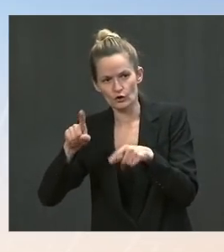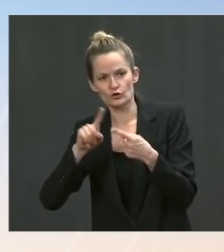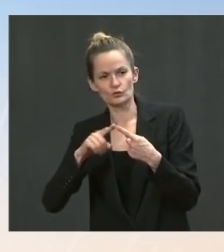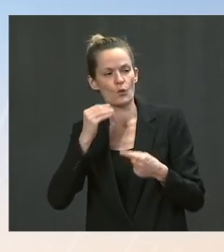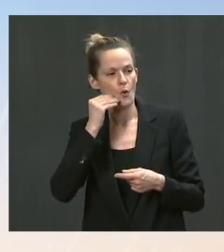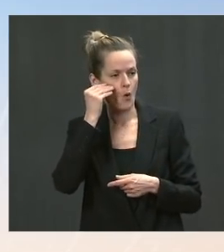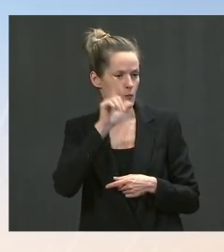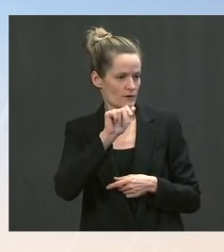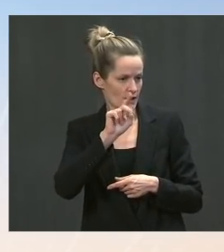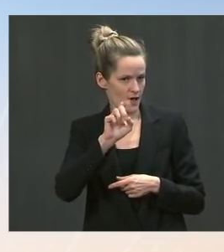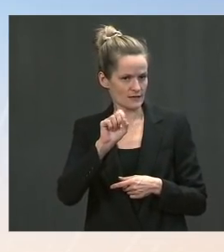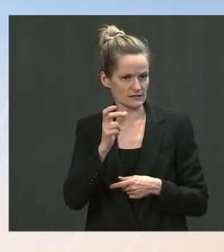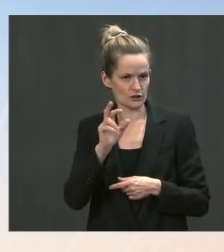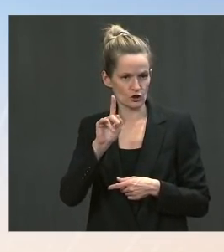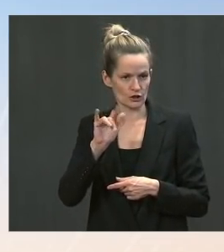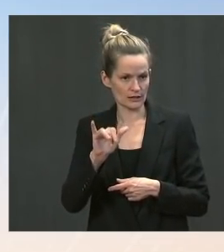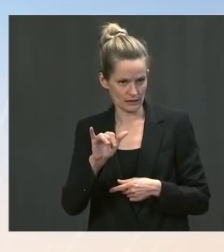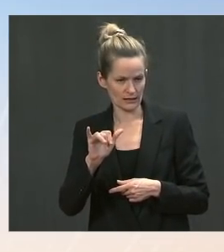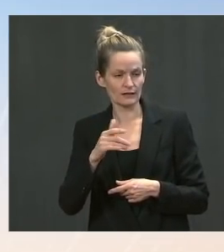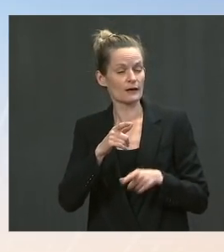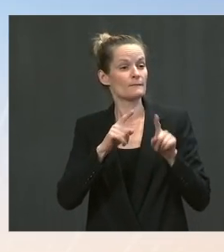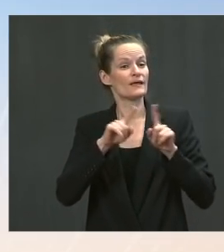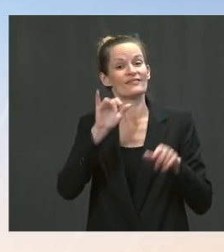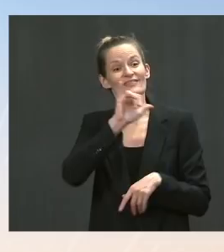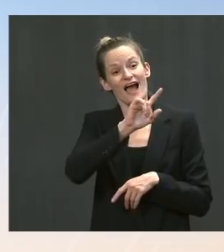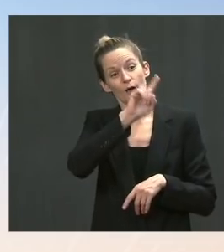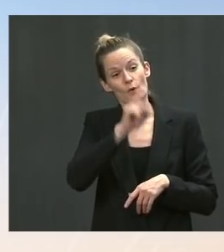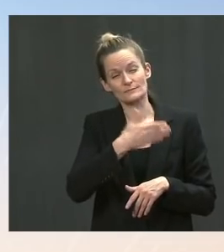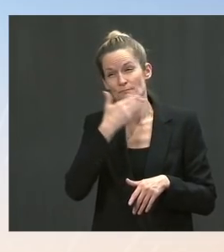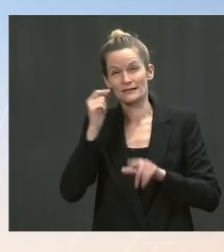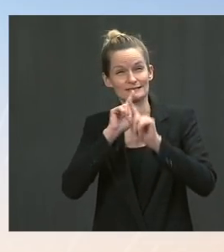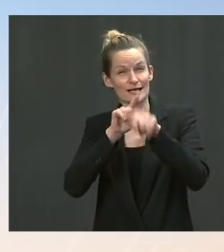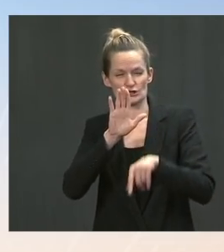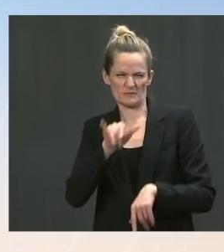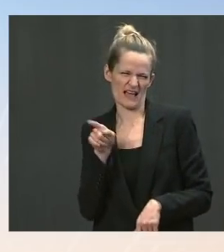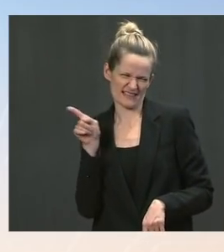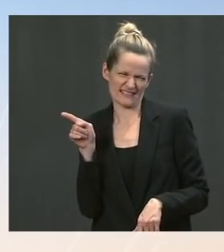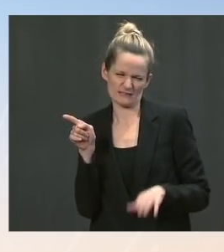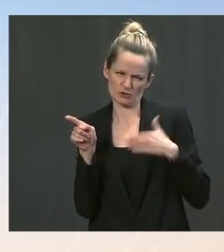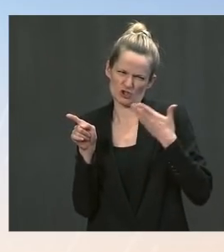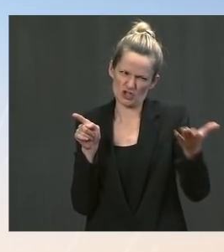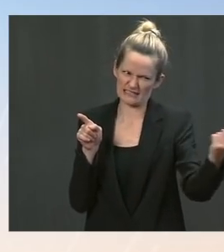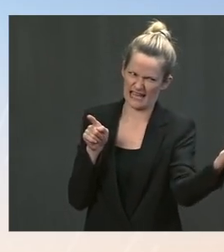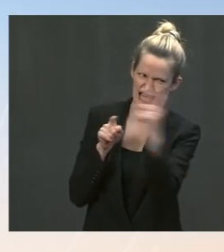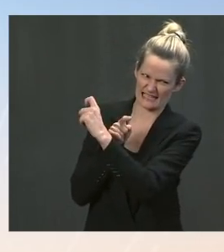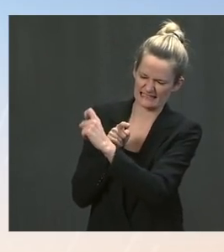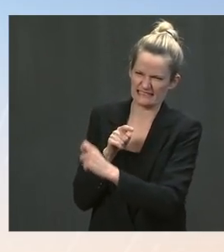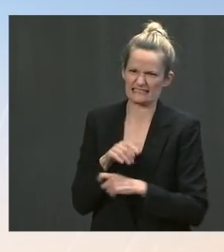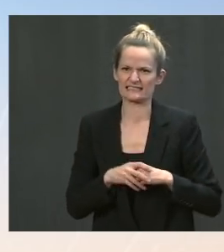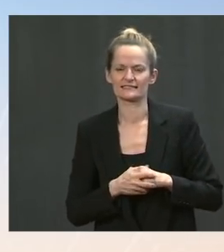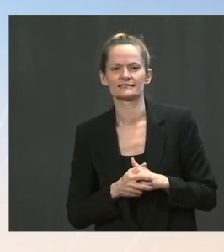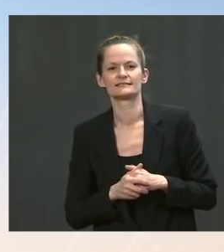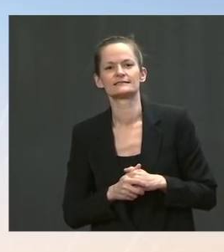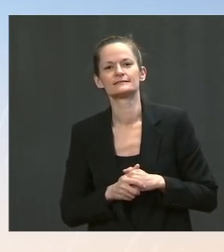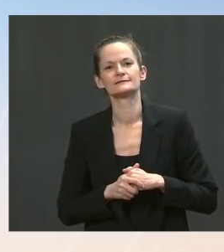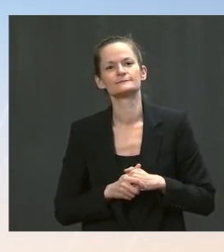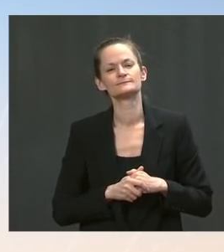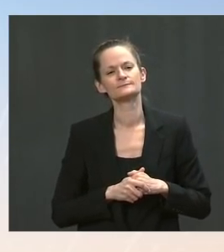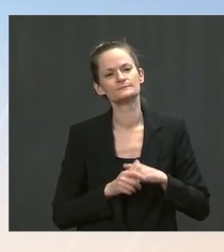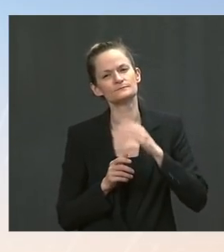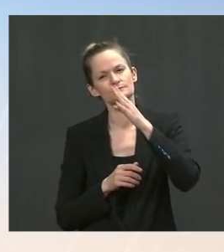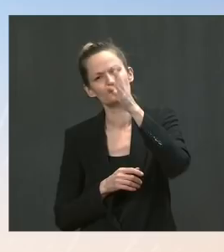would be the best entity to talk to about any additional assistance or any new assistance that we're providing. Go ahead. Press. I wanted to bring it back to